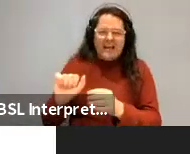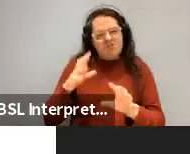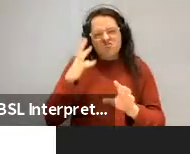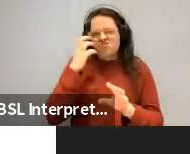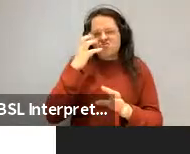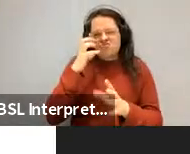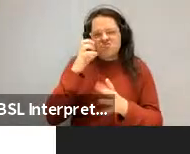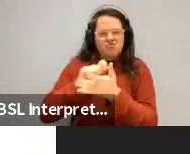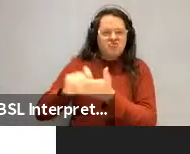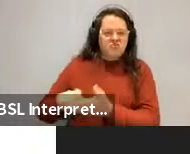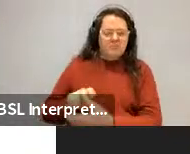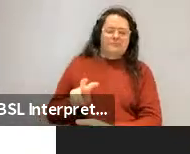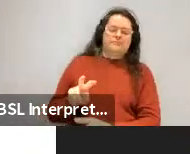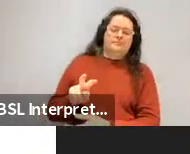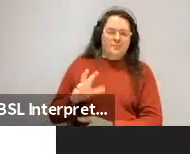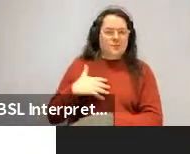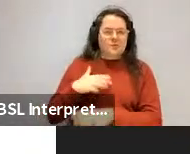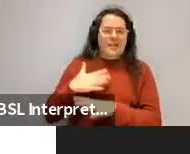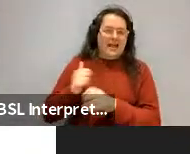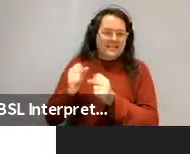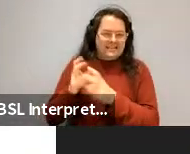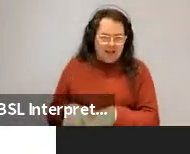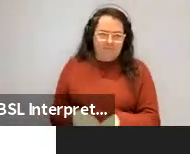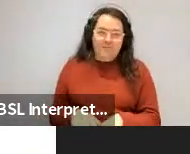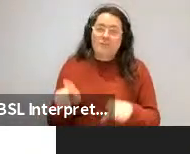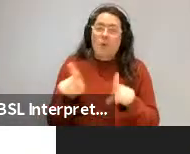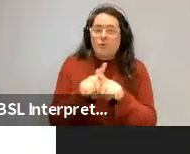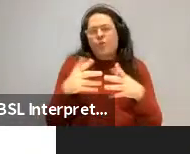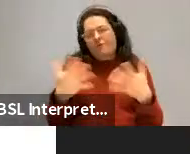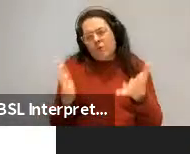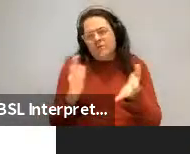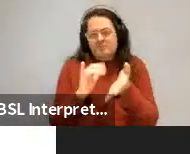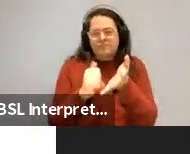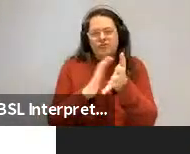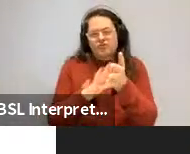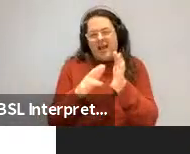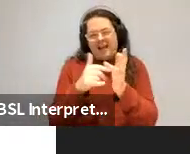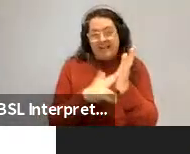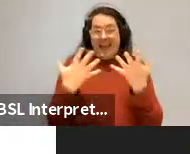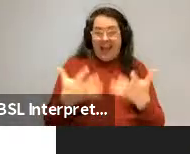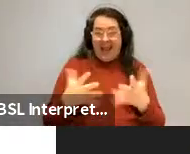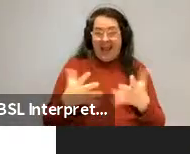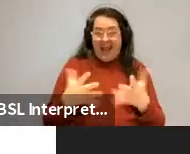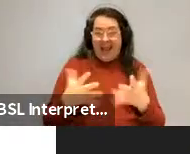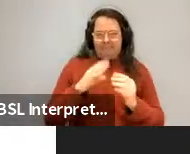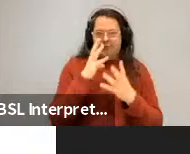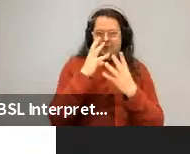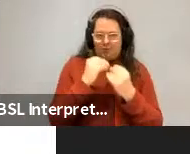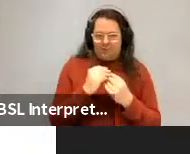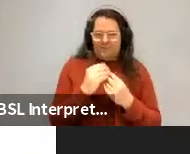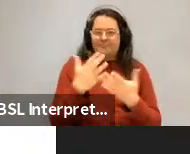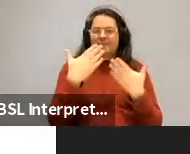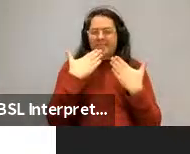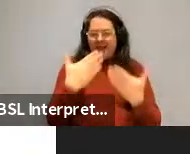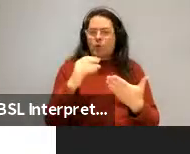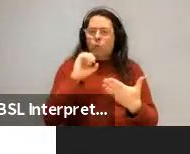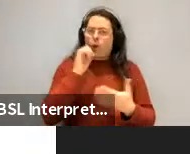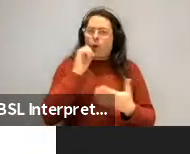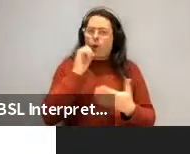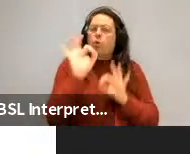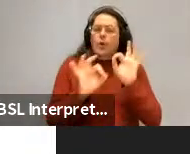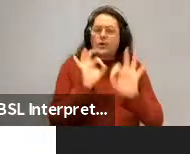but what do you do? And of course, Claude Shannon. And then I'm going to finally stop and we can have some questions